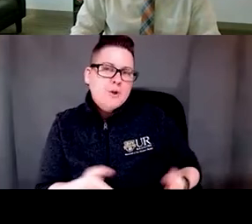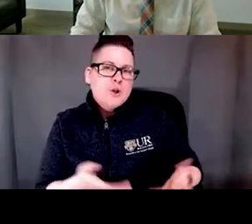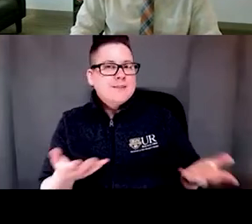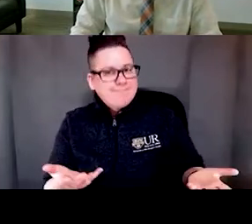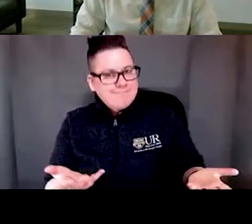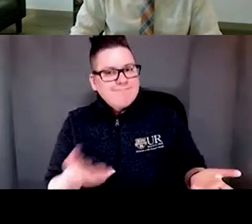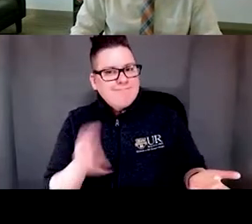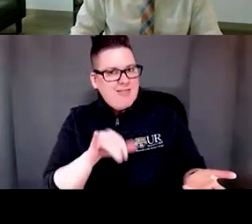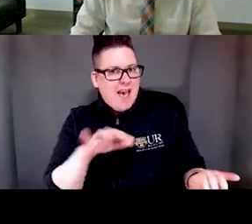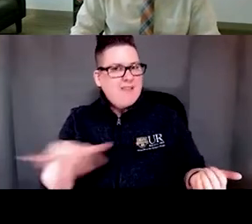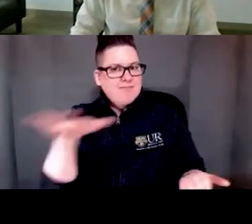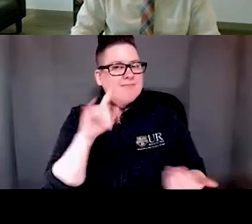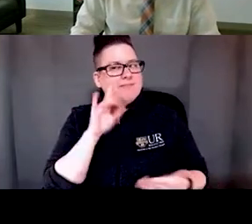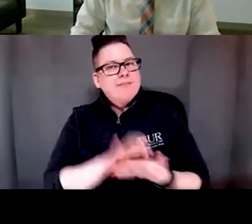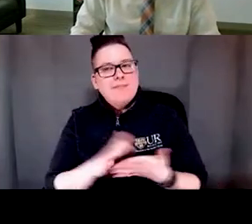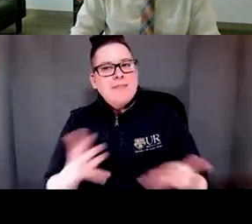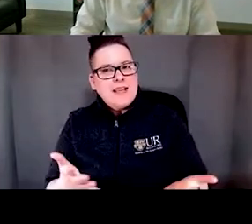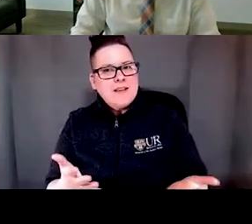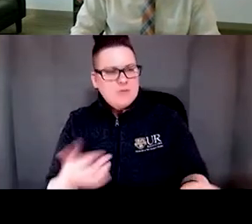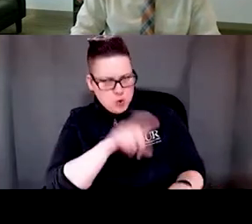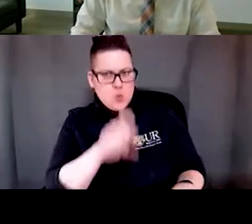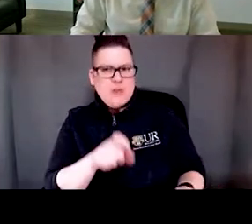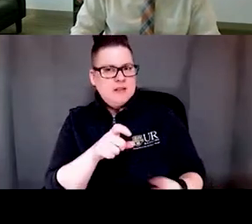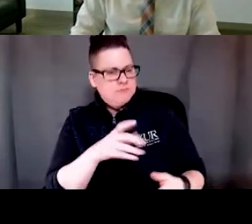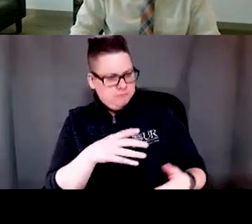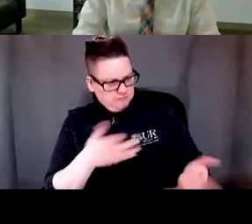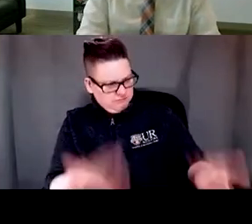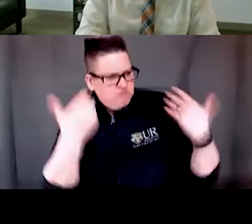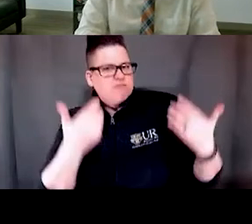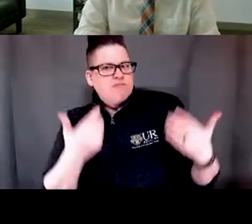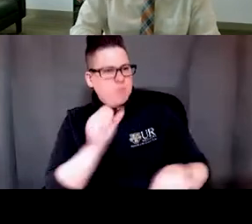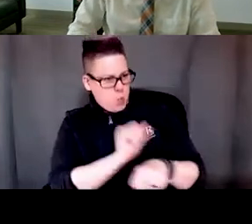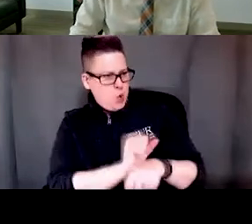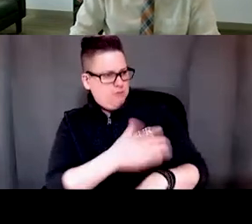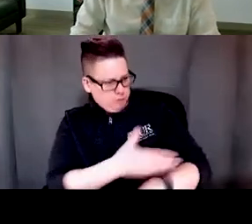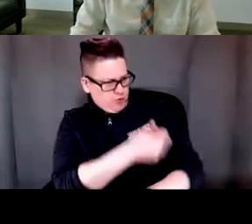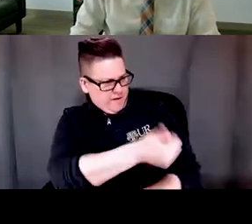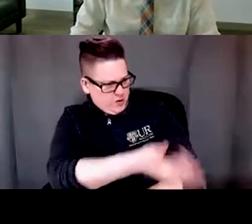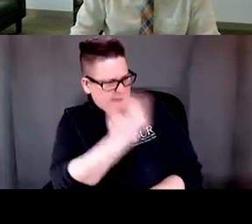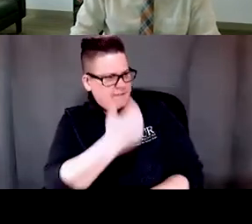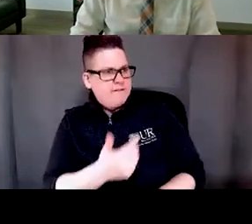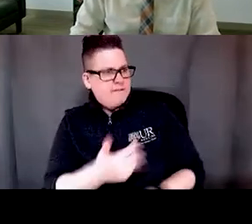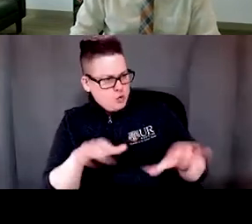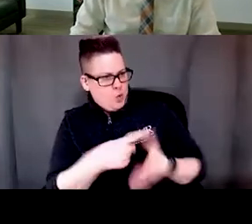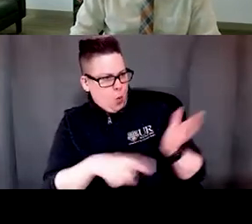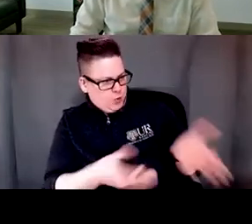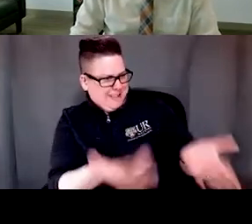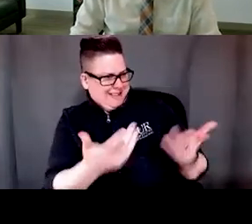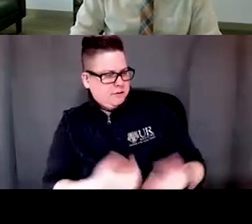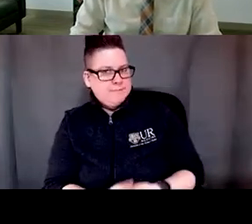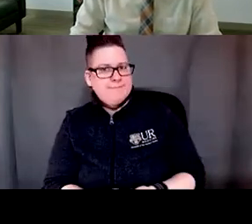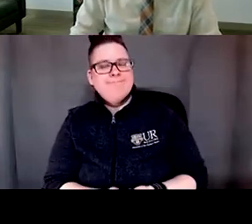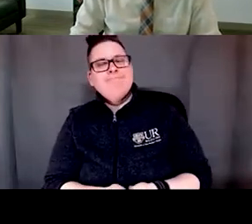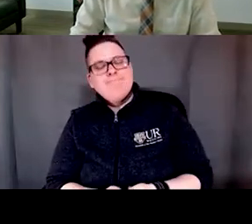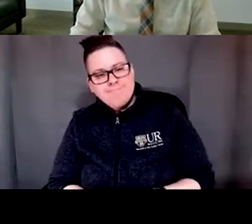you need to just basically like shape up and, you know, get to work or, you know, do the things you need to do. And there's